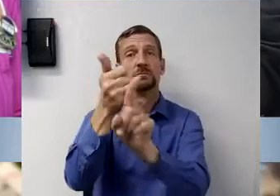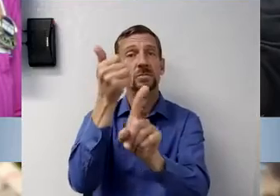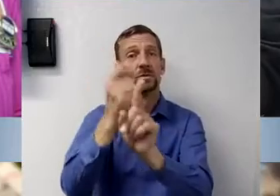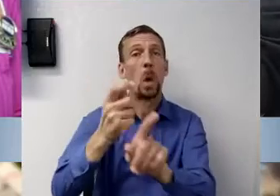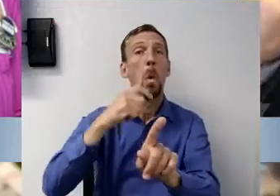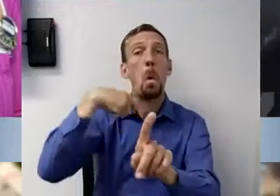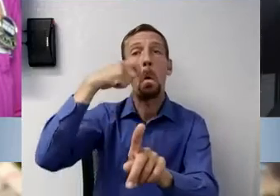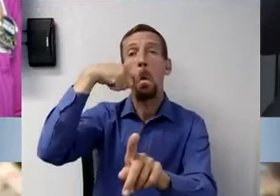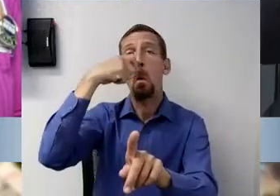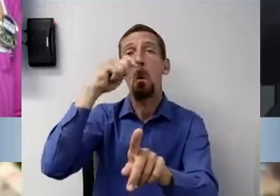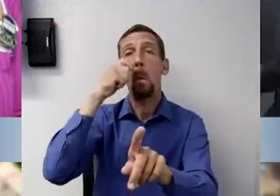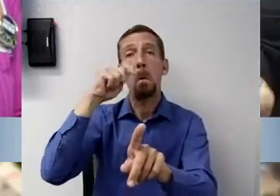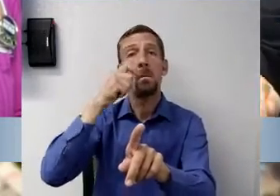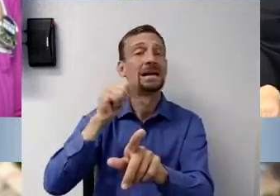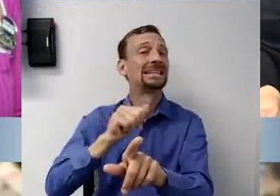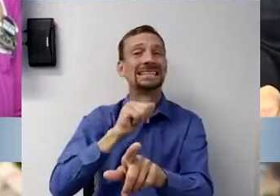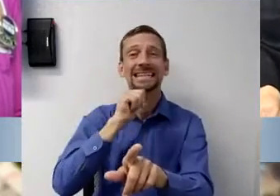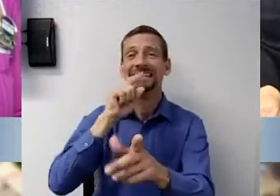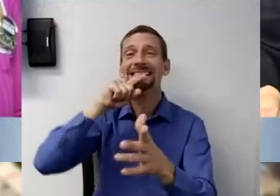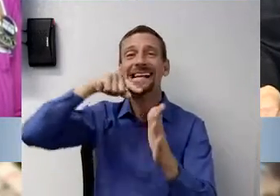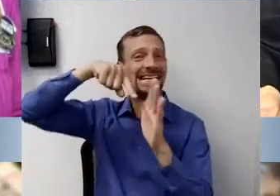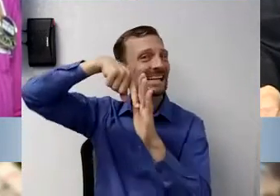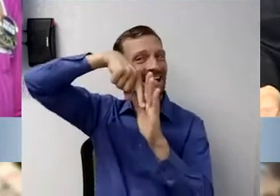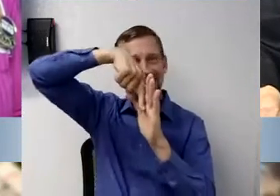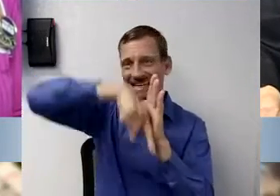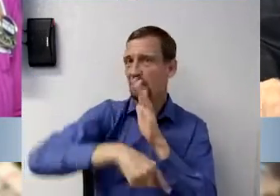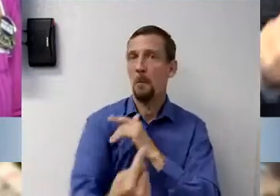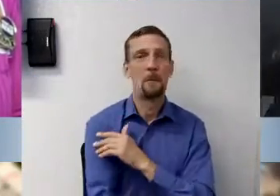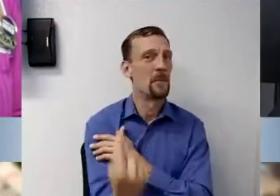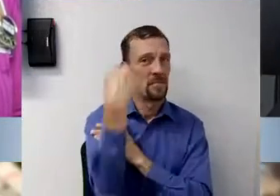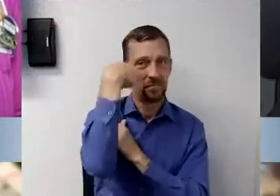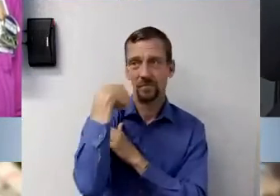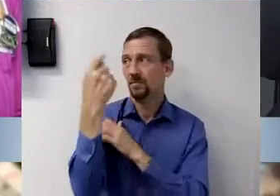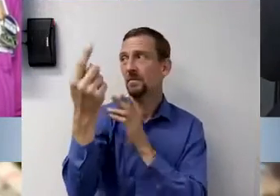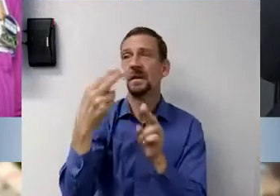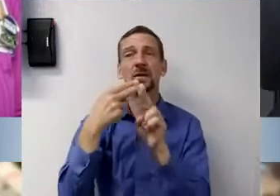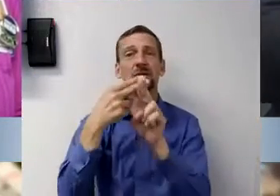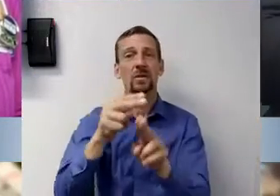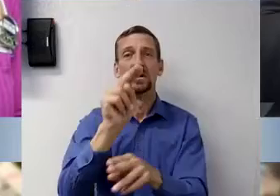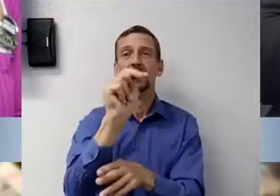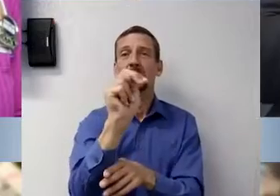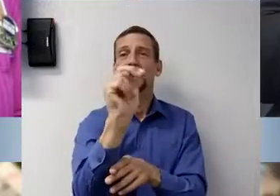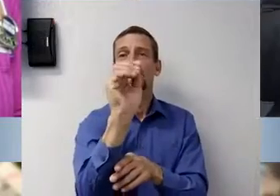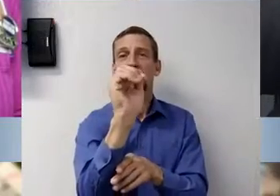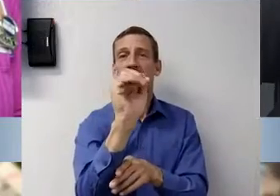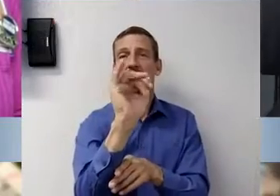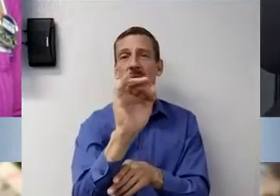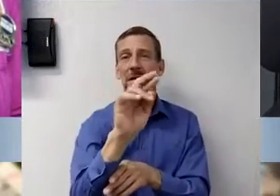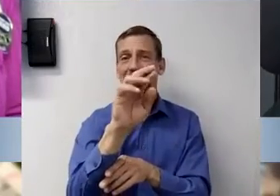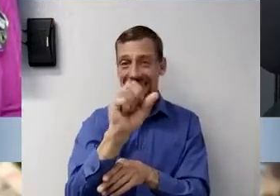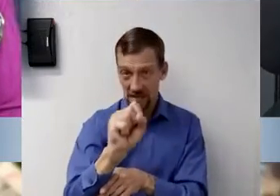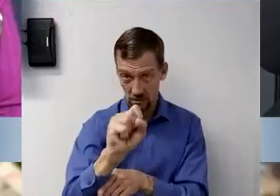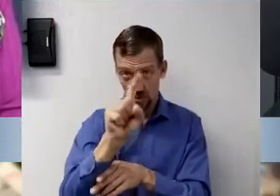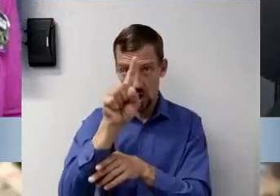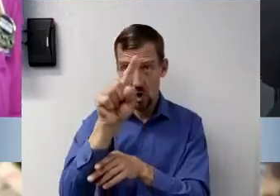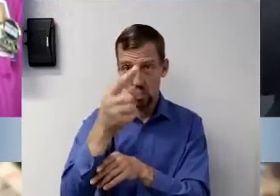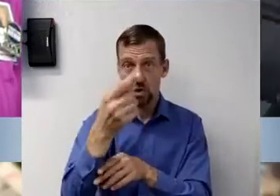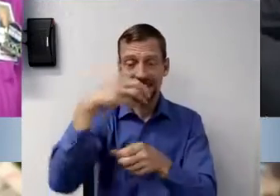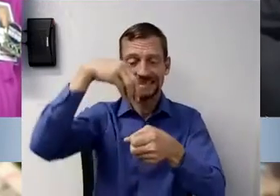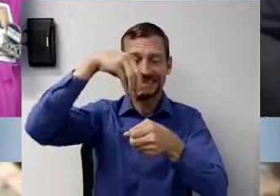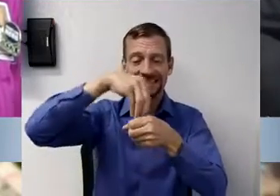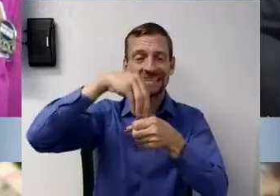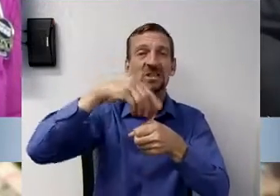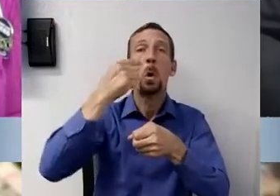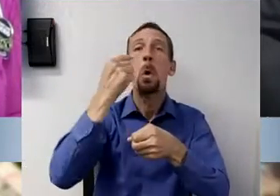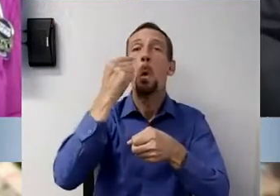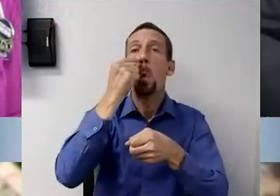Um, and it's not the deep, you know, nasal pharyngeal. It's what they call nares, where you're just doing a swab inside